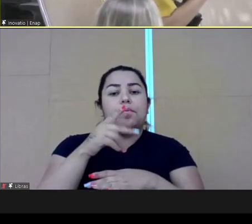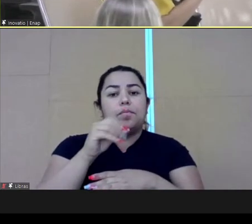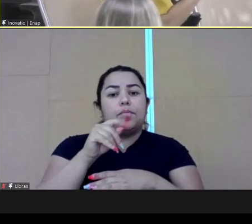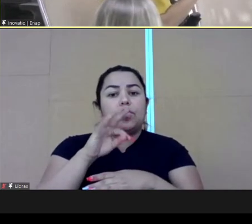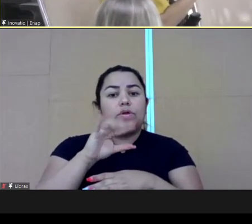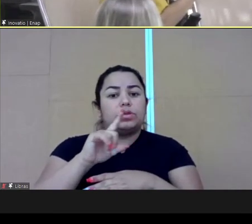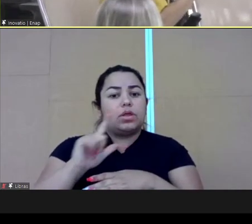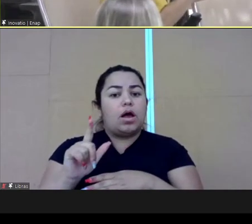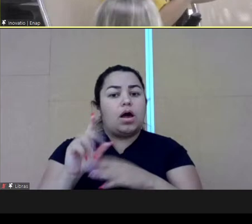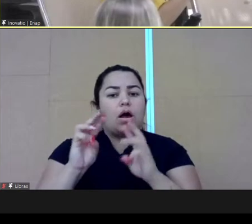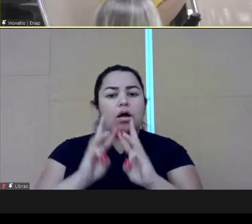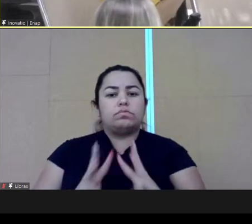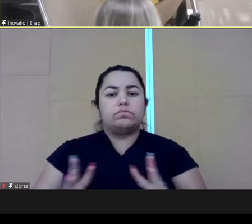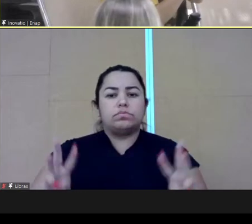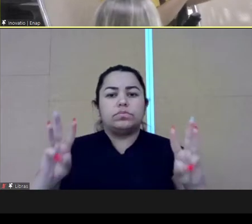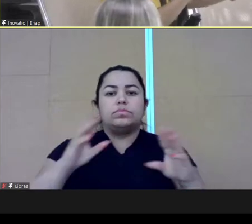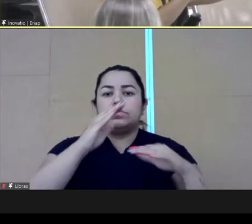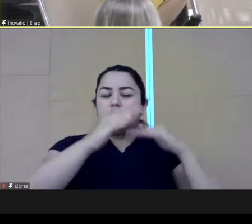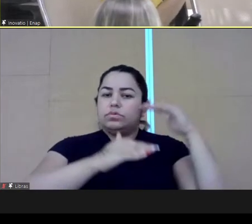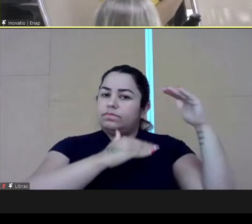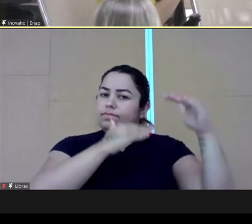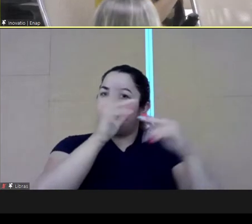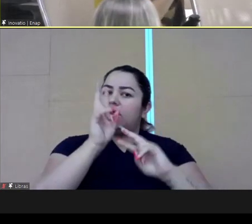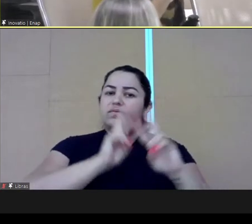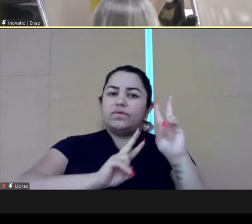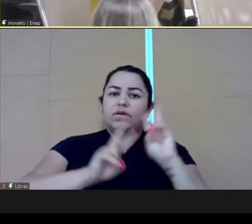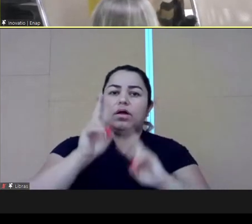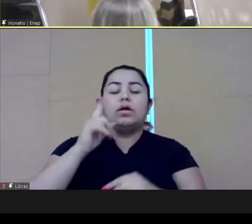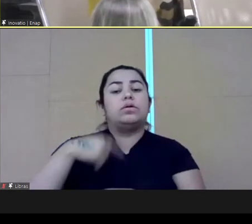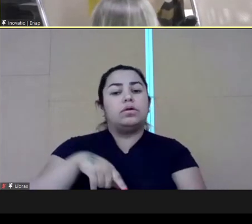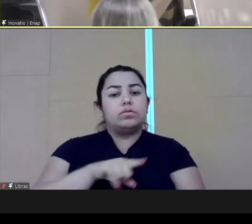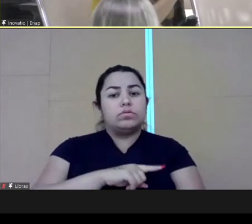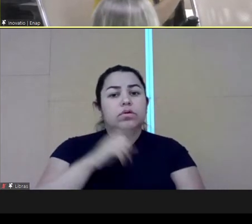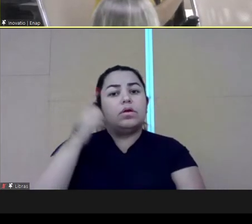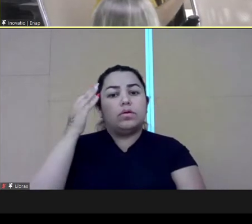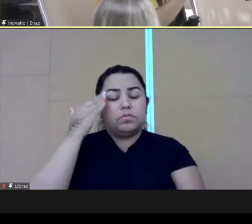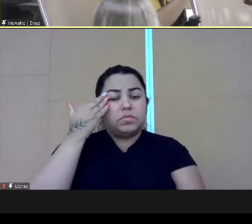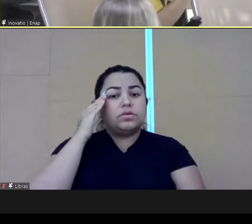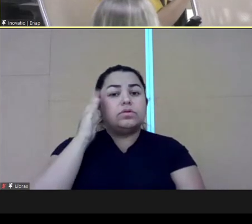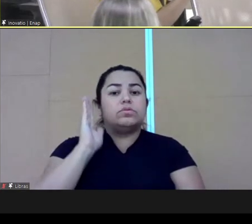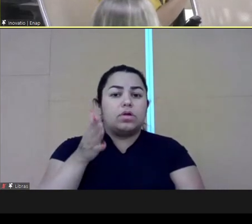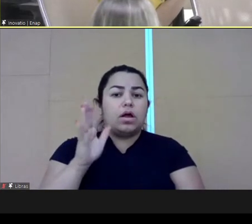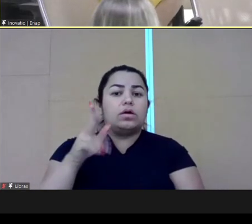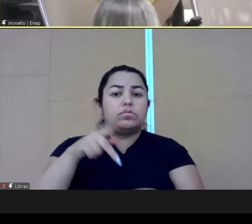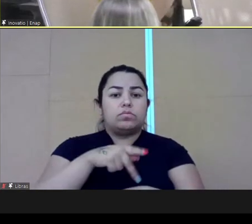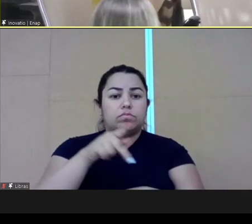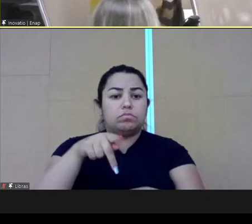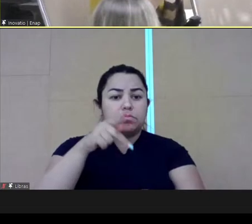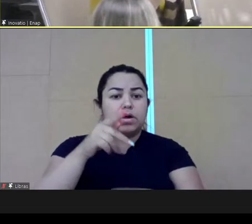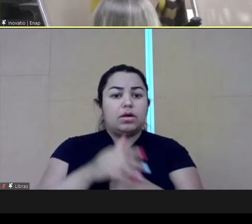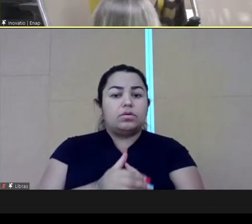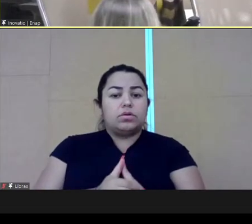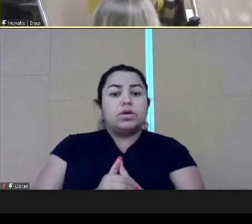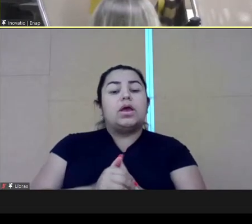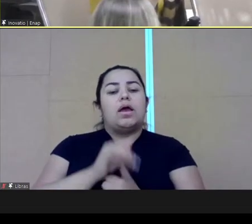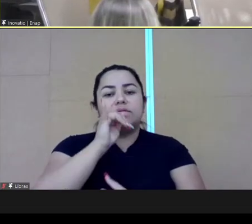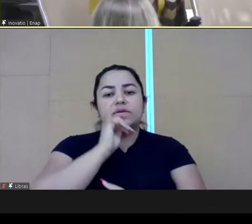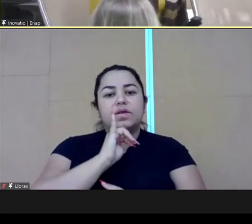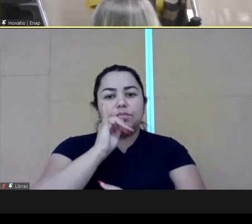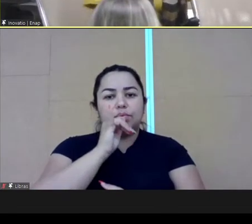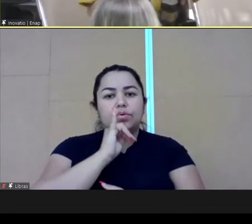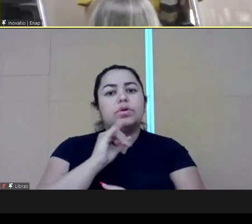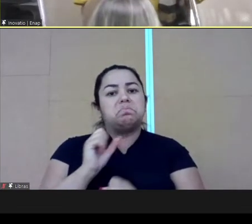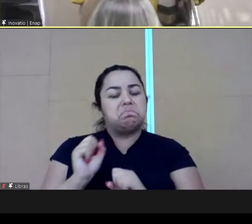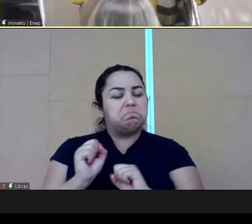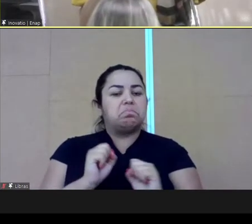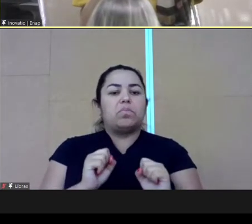please go to the server portal, go to the LideraGov program in the website and see that there is already in this country something that